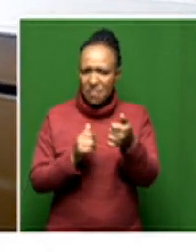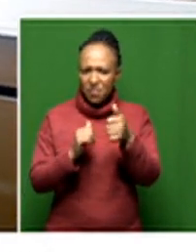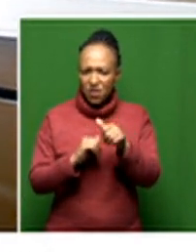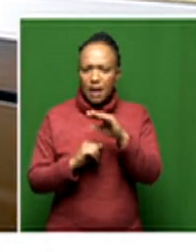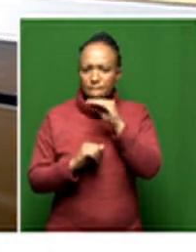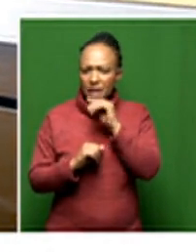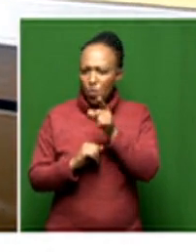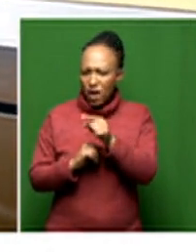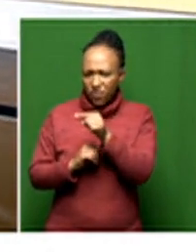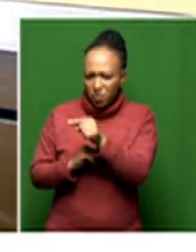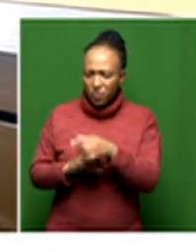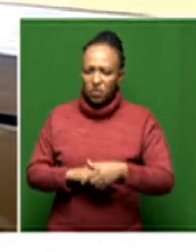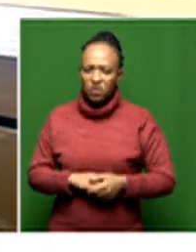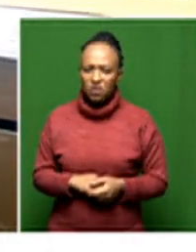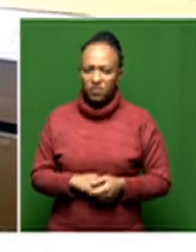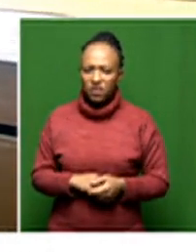and what it means to you